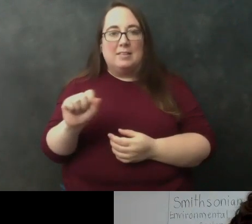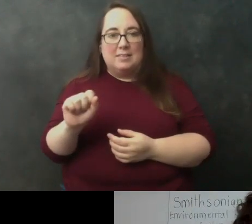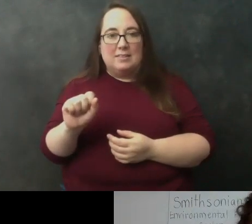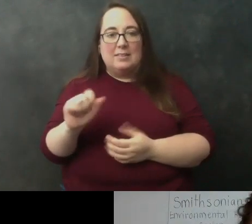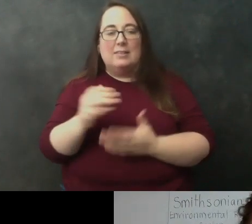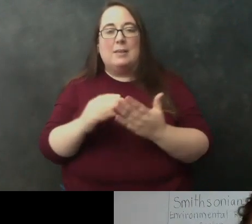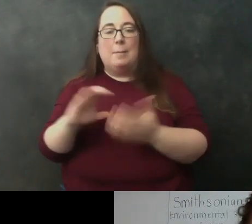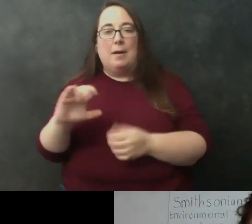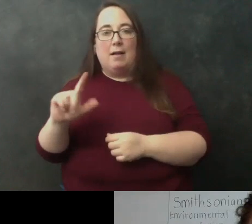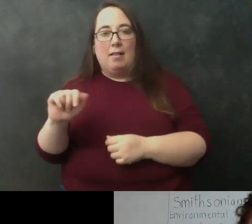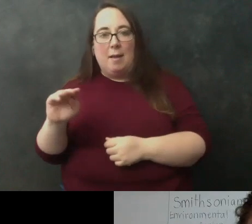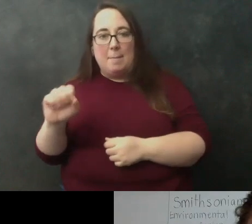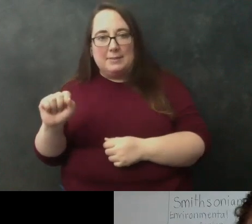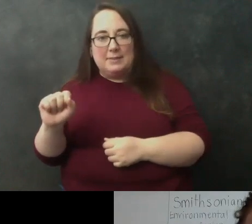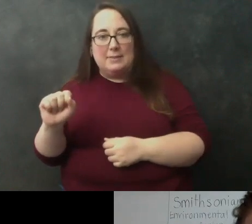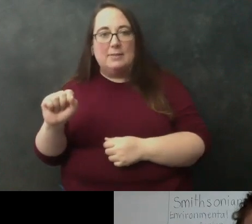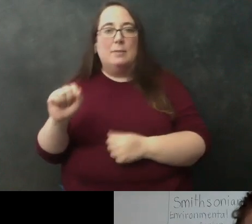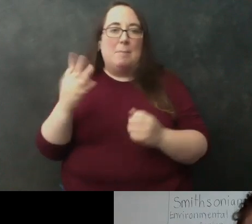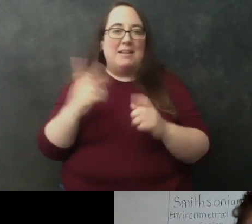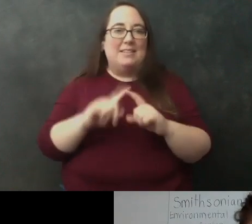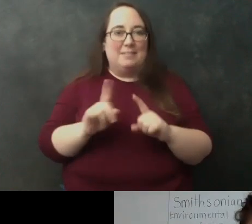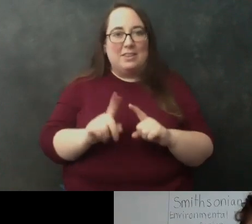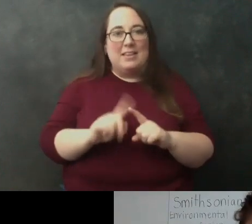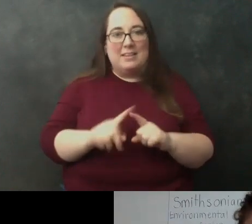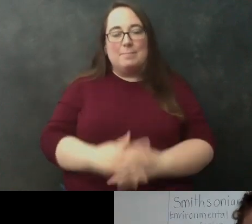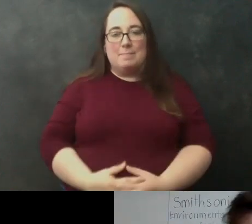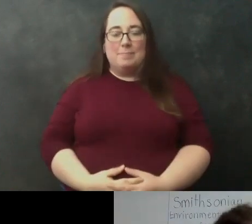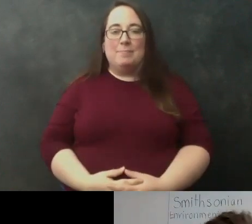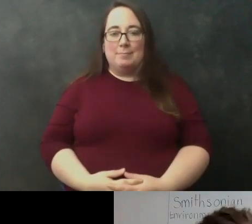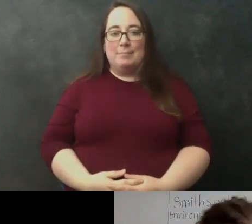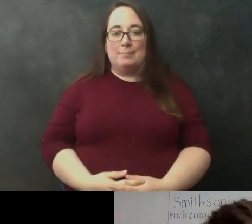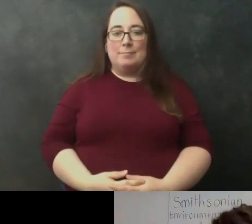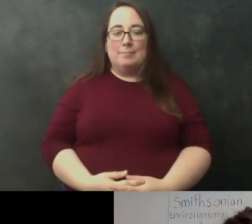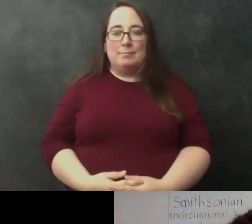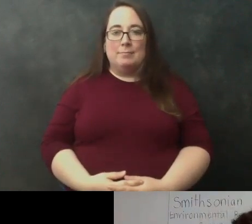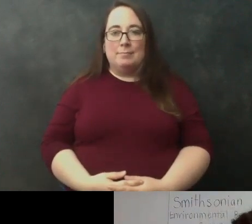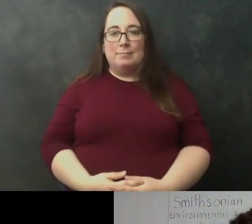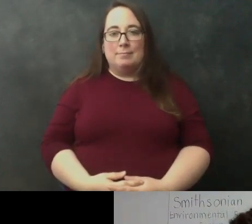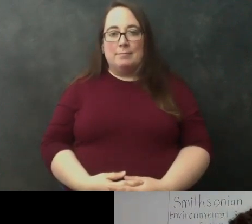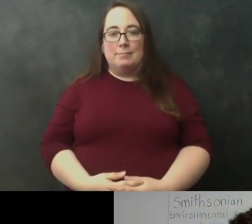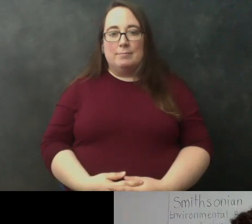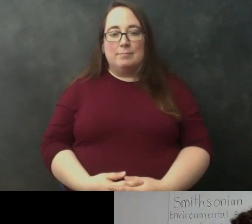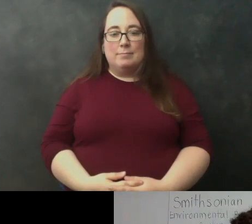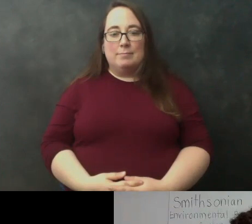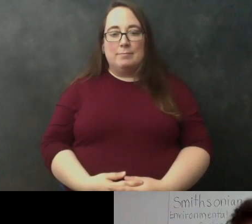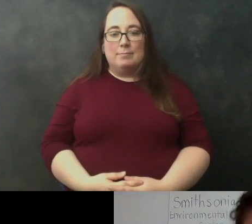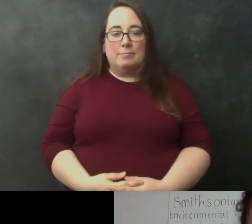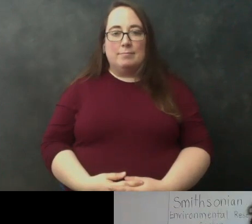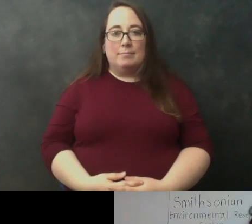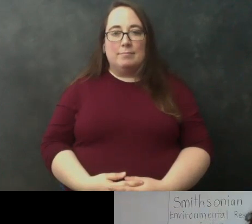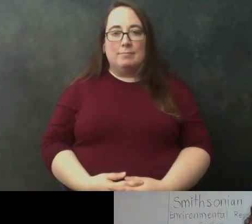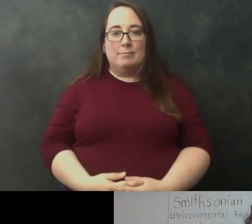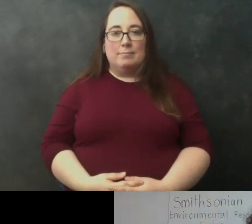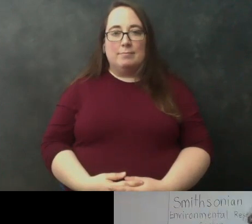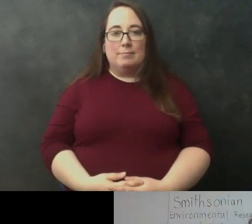clams um lots of different things okay awesome very cool um so i want to know